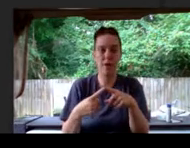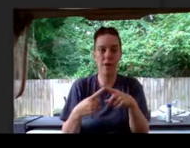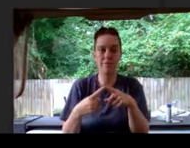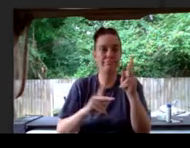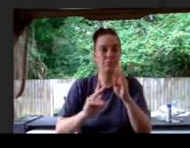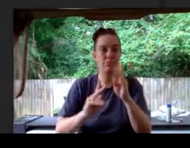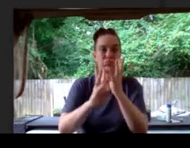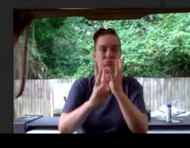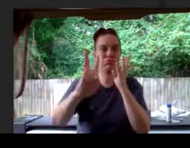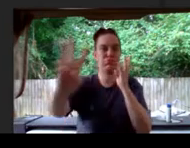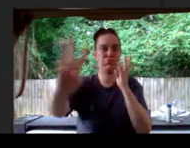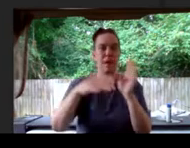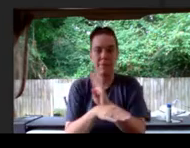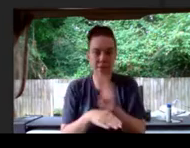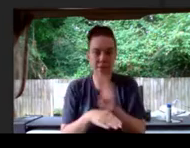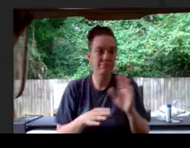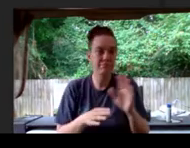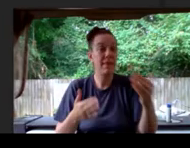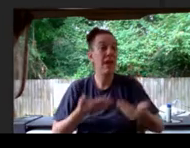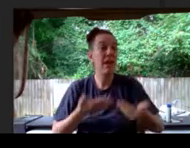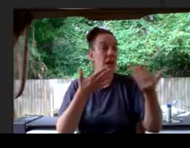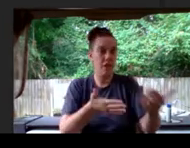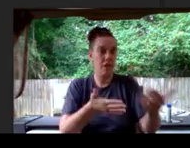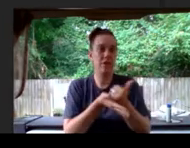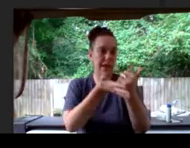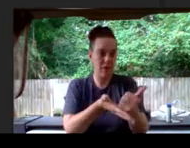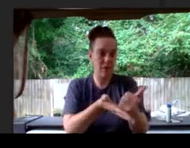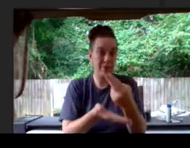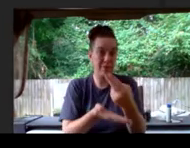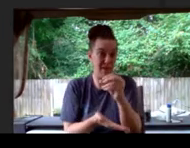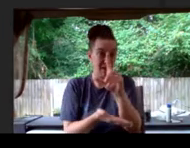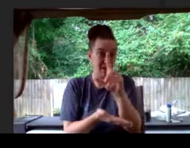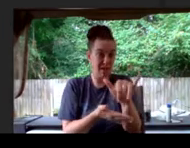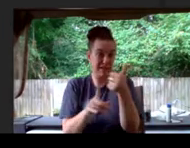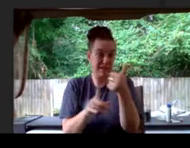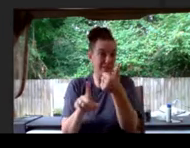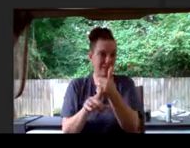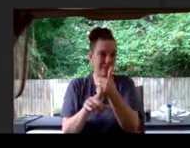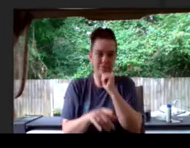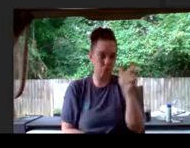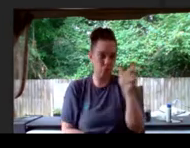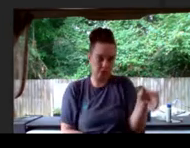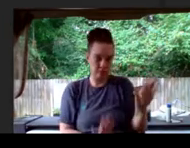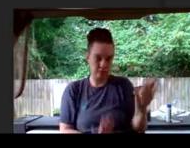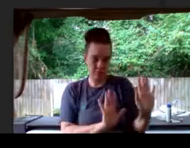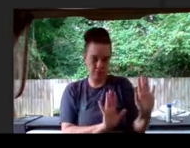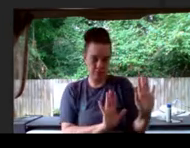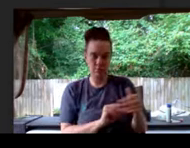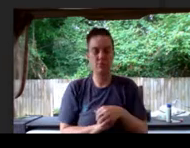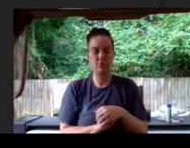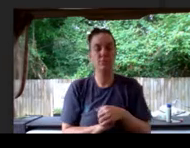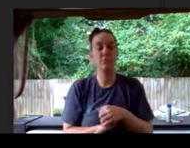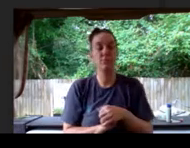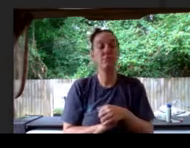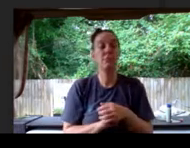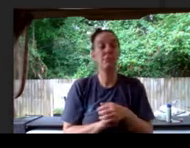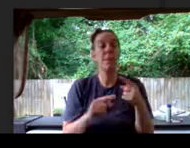offered help Holly didn't need. Otherwise, they sat there while she read.